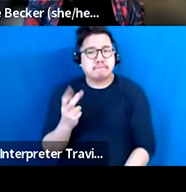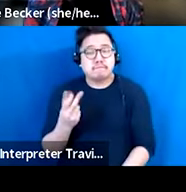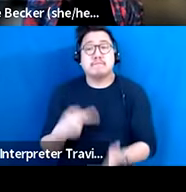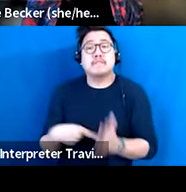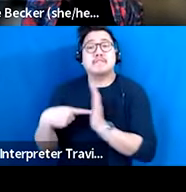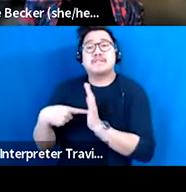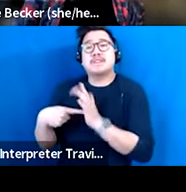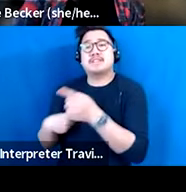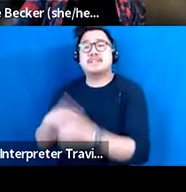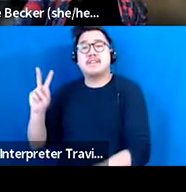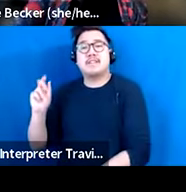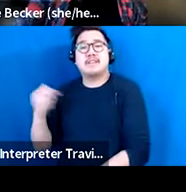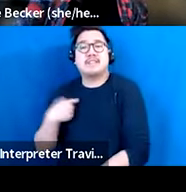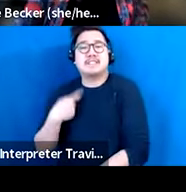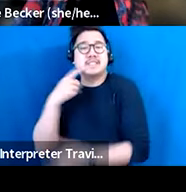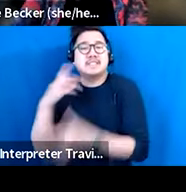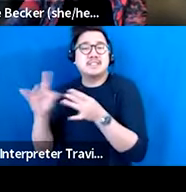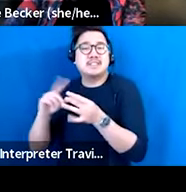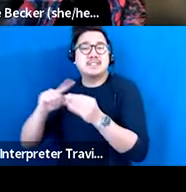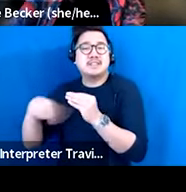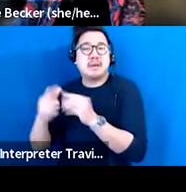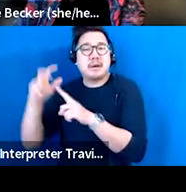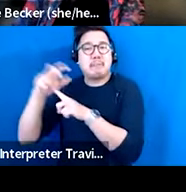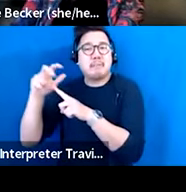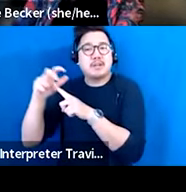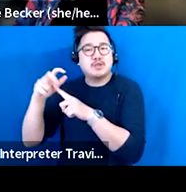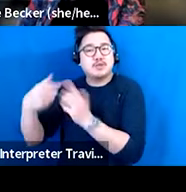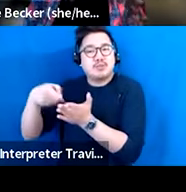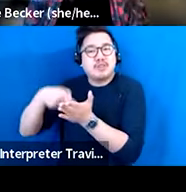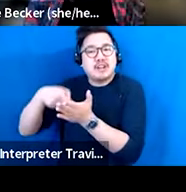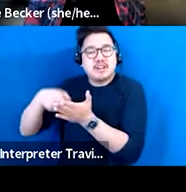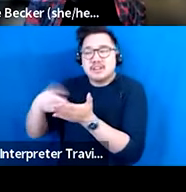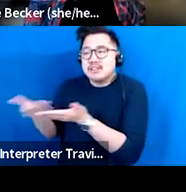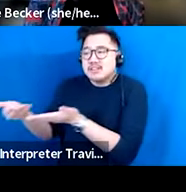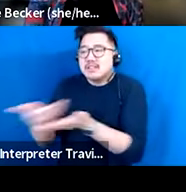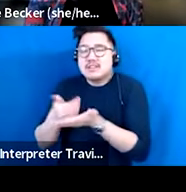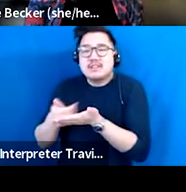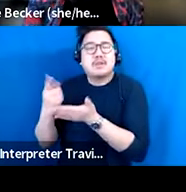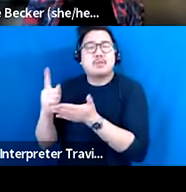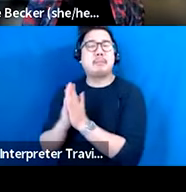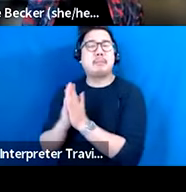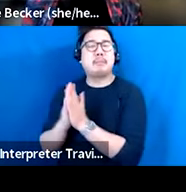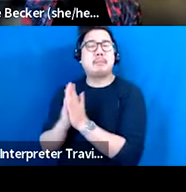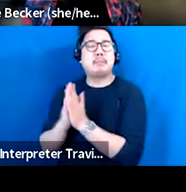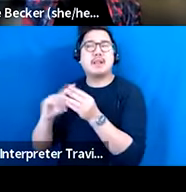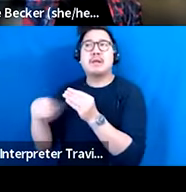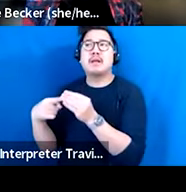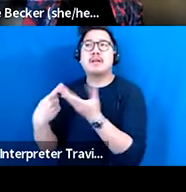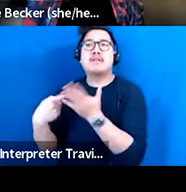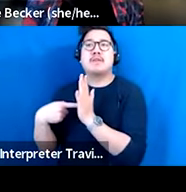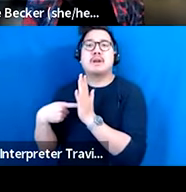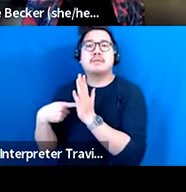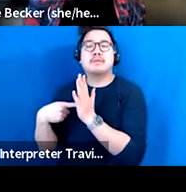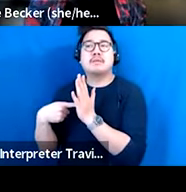there's a book, isn't it called, like, The Mushroom at the End of the Lane or something, or that talks about, like, the proliferation of what happens